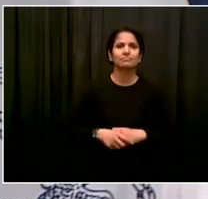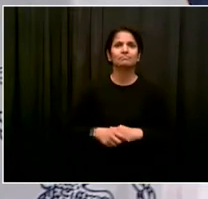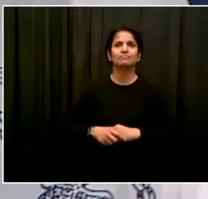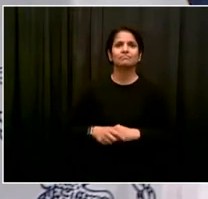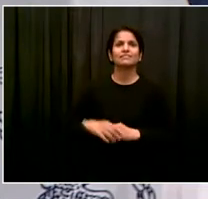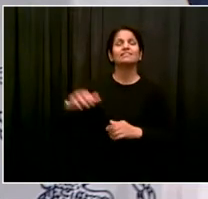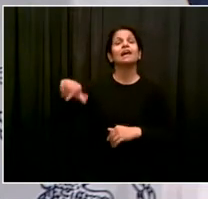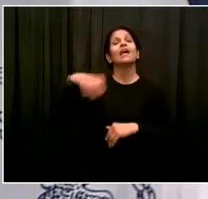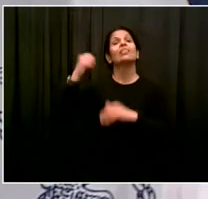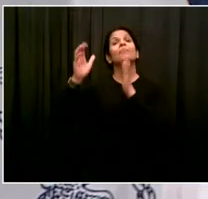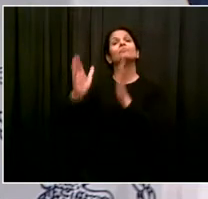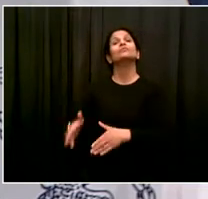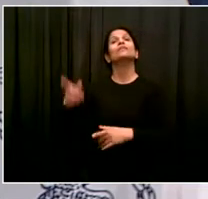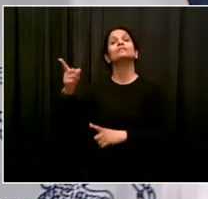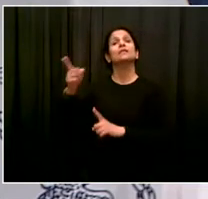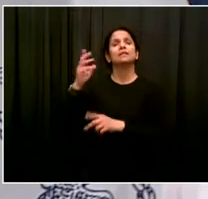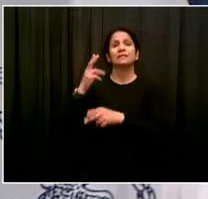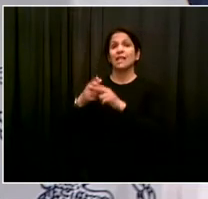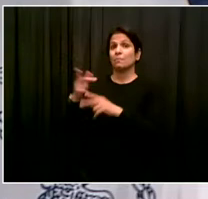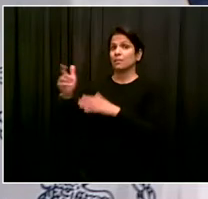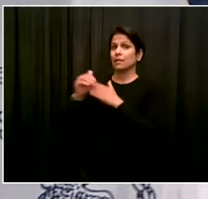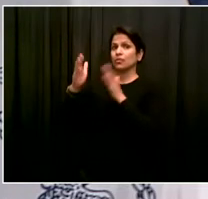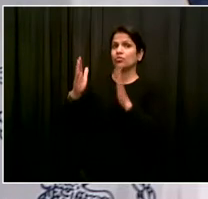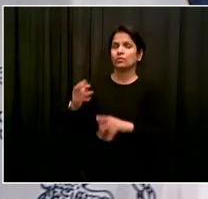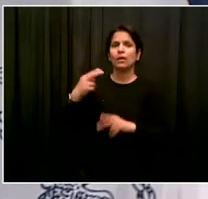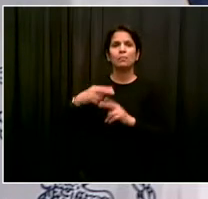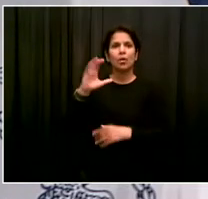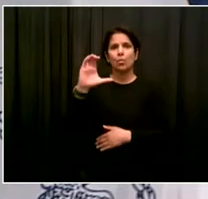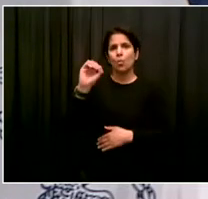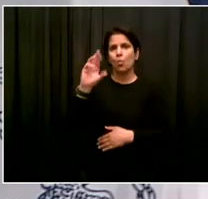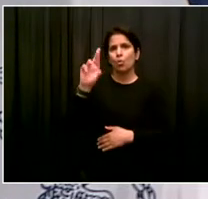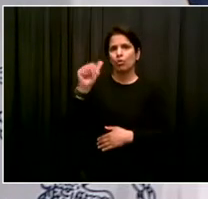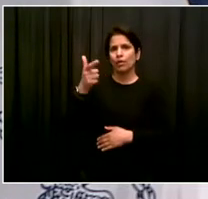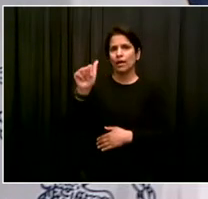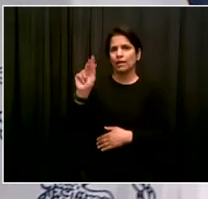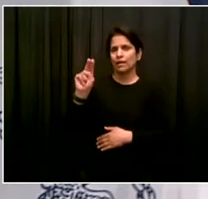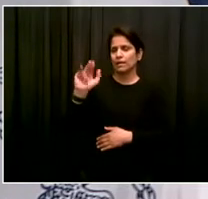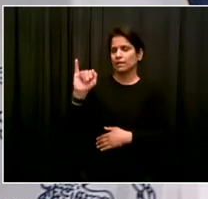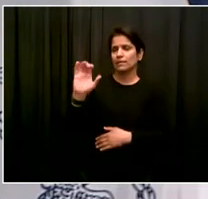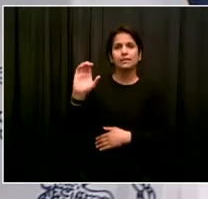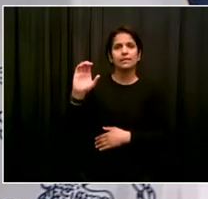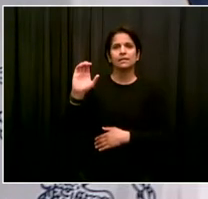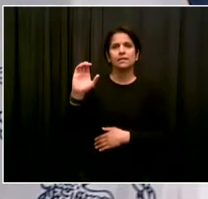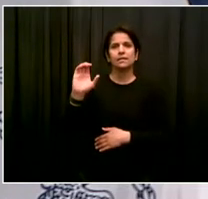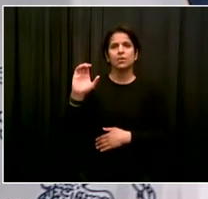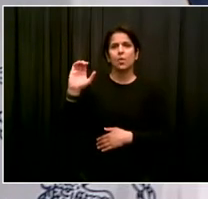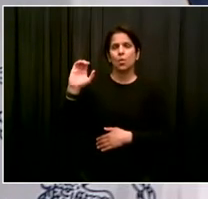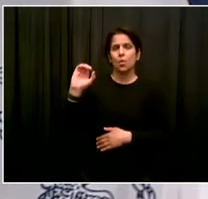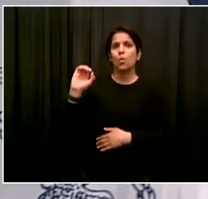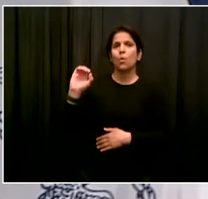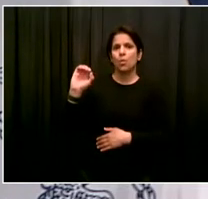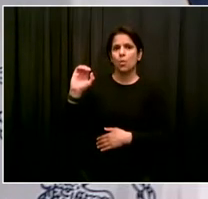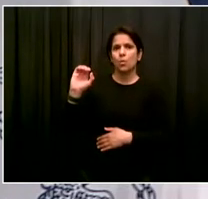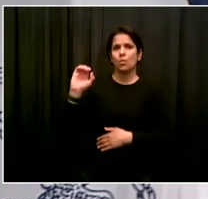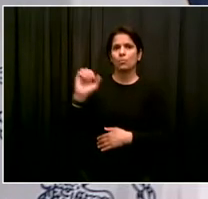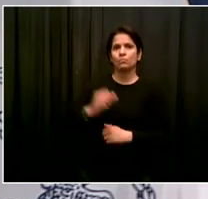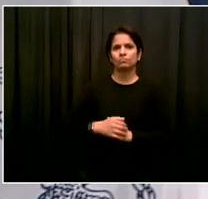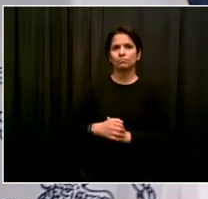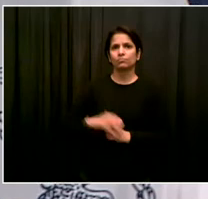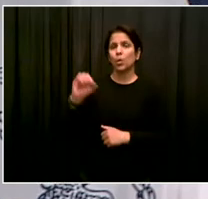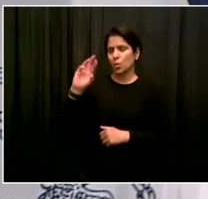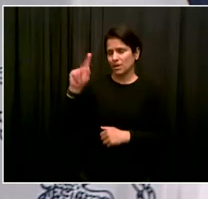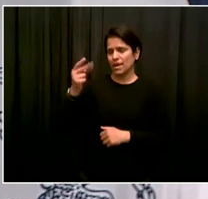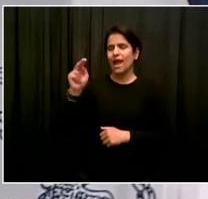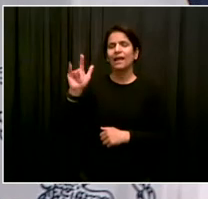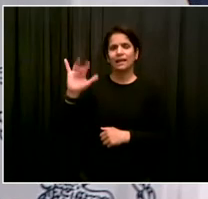on organics. He's someone who really understood what we have to do to keep building up composting in this city. And I